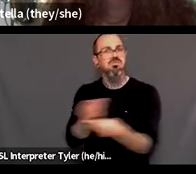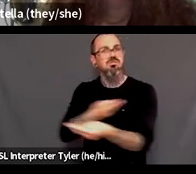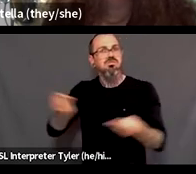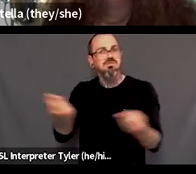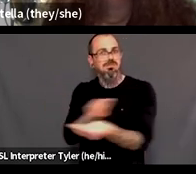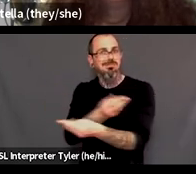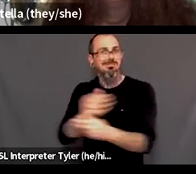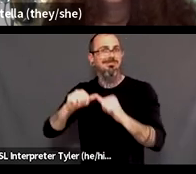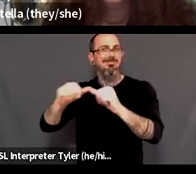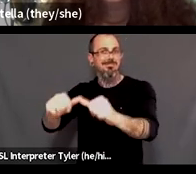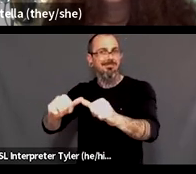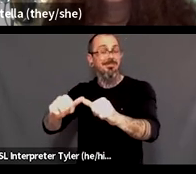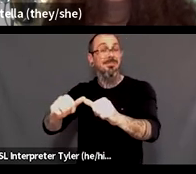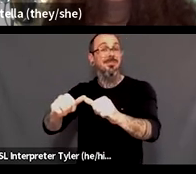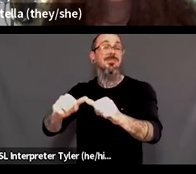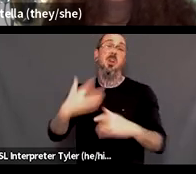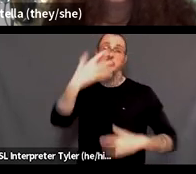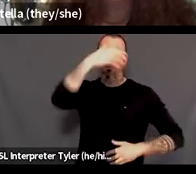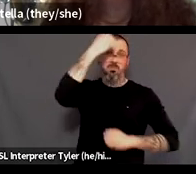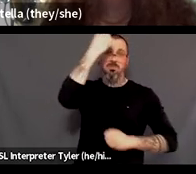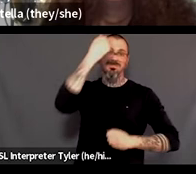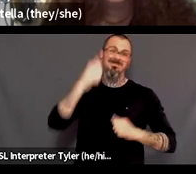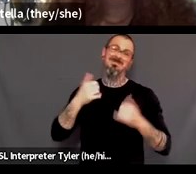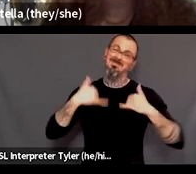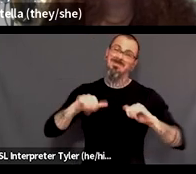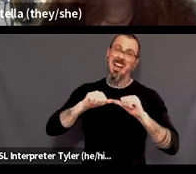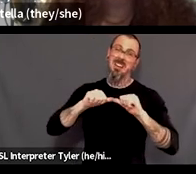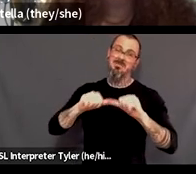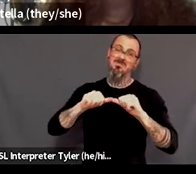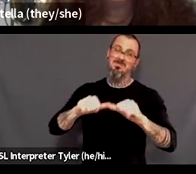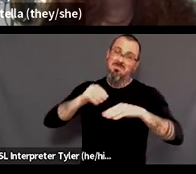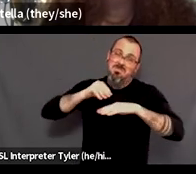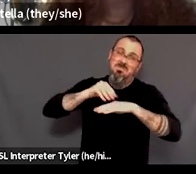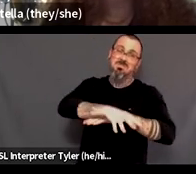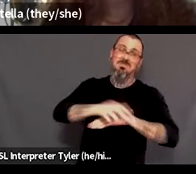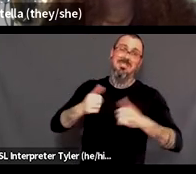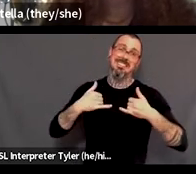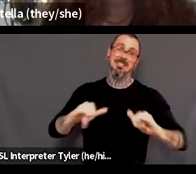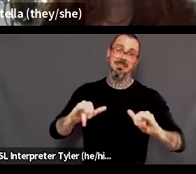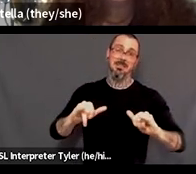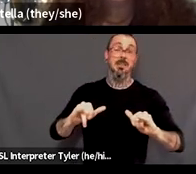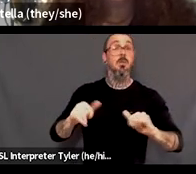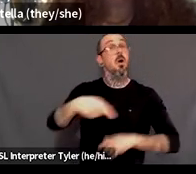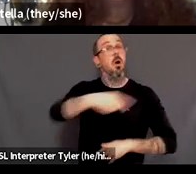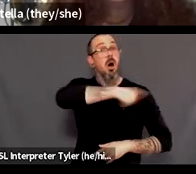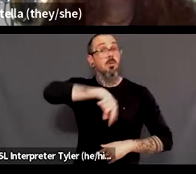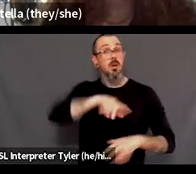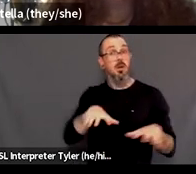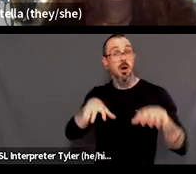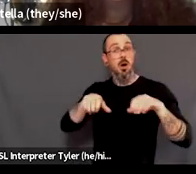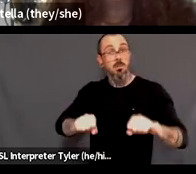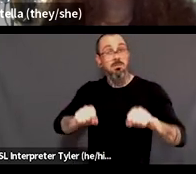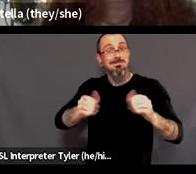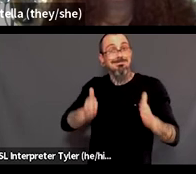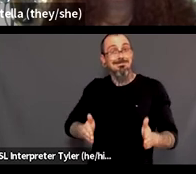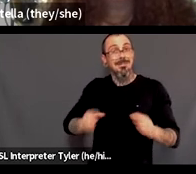the effects of colonization persist to this day and as settlers on this land we aim to amplify and learn